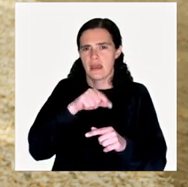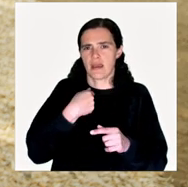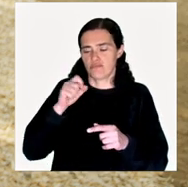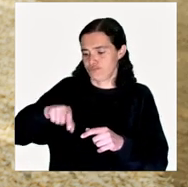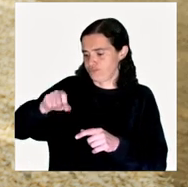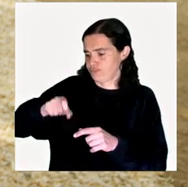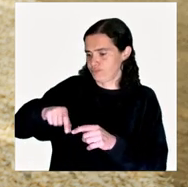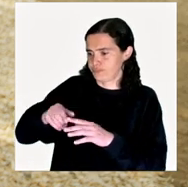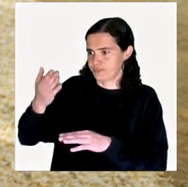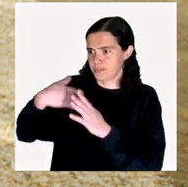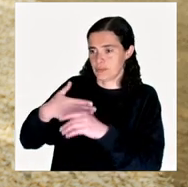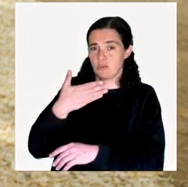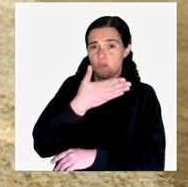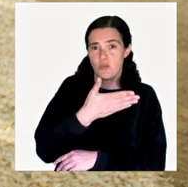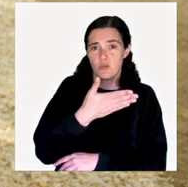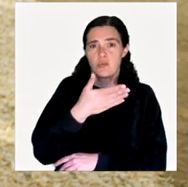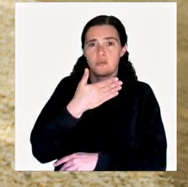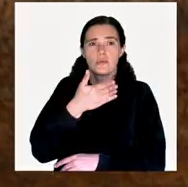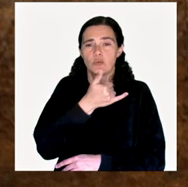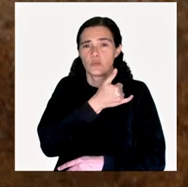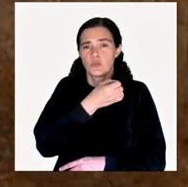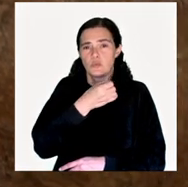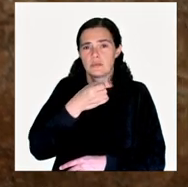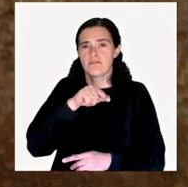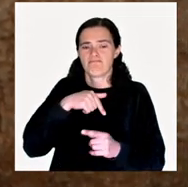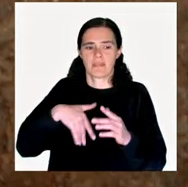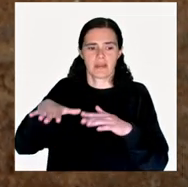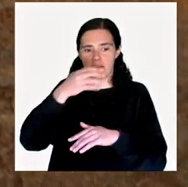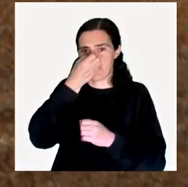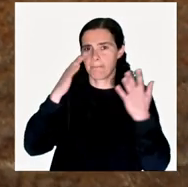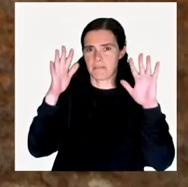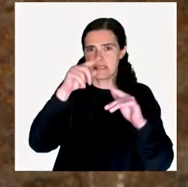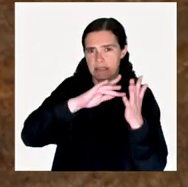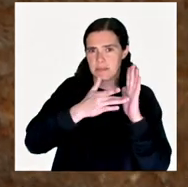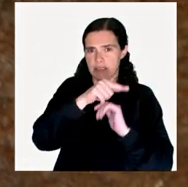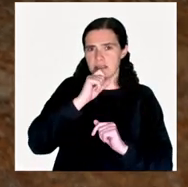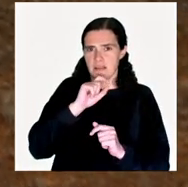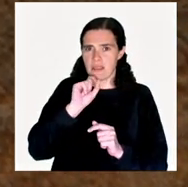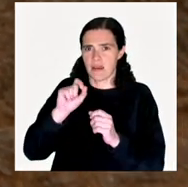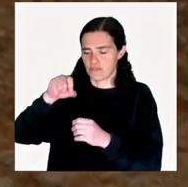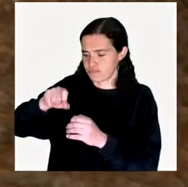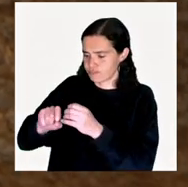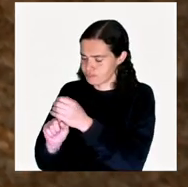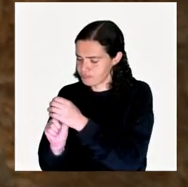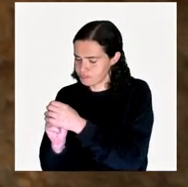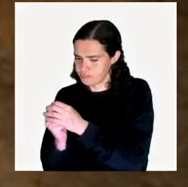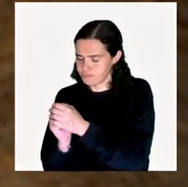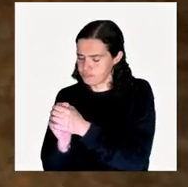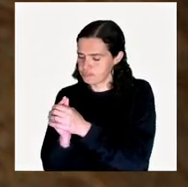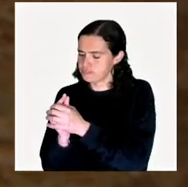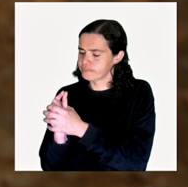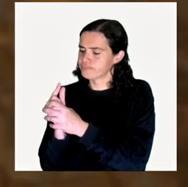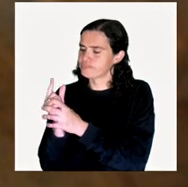a seed 1,200 years ago in the Mata Atlantica in Brazil as the first